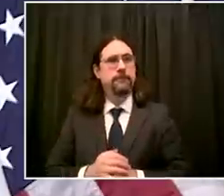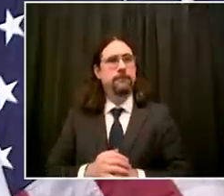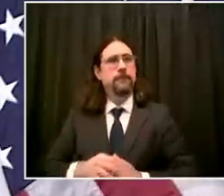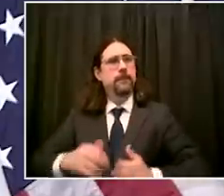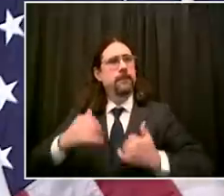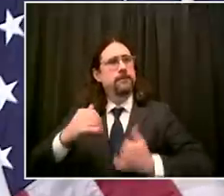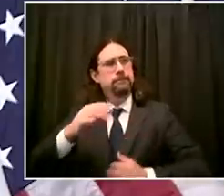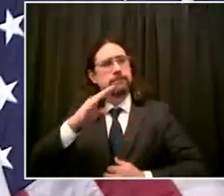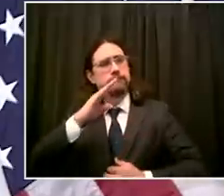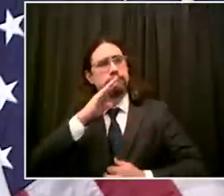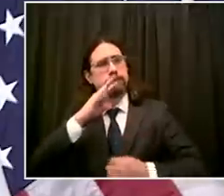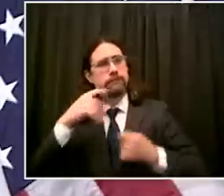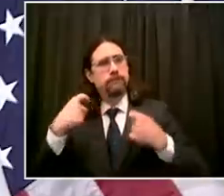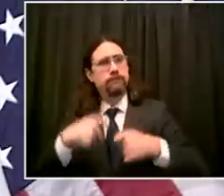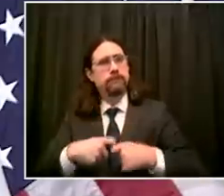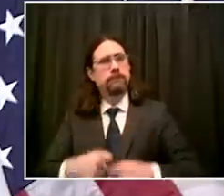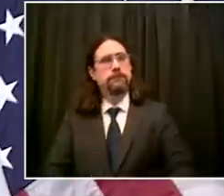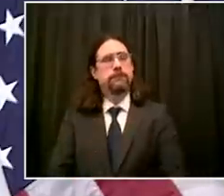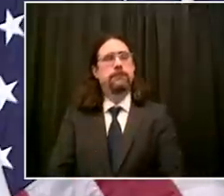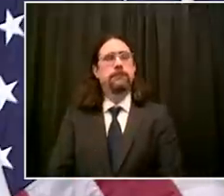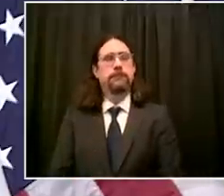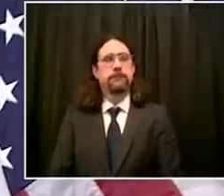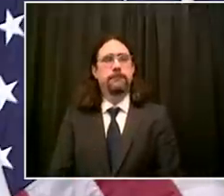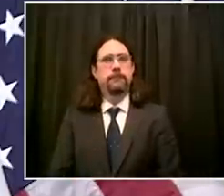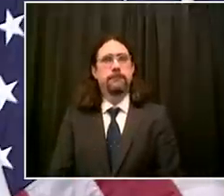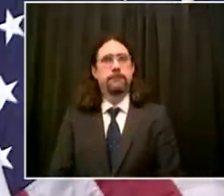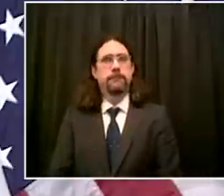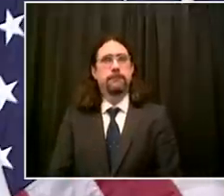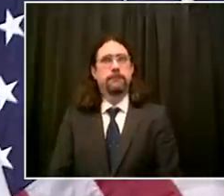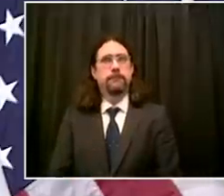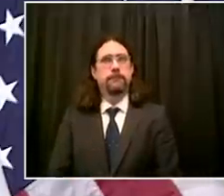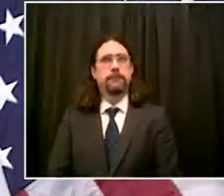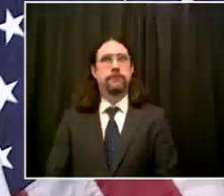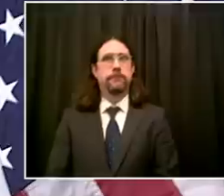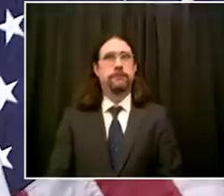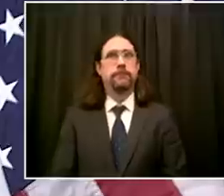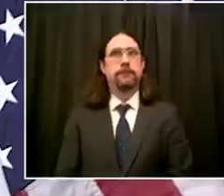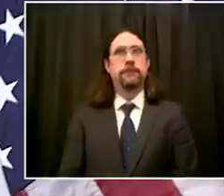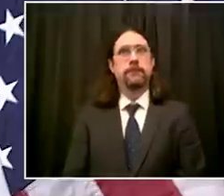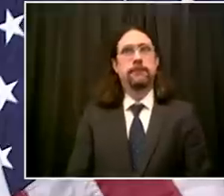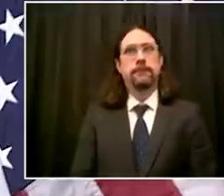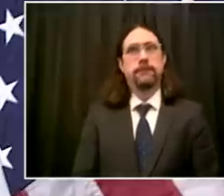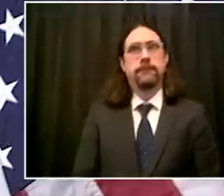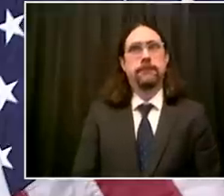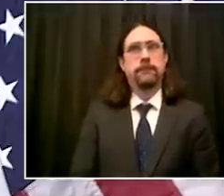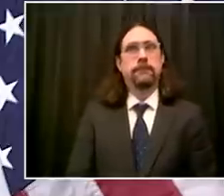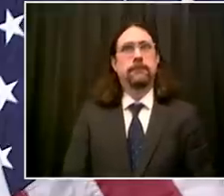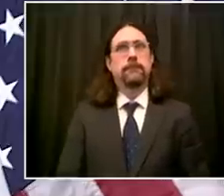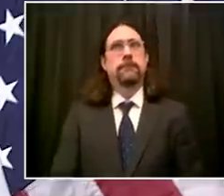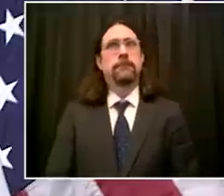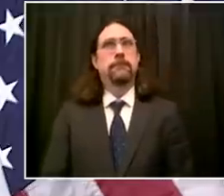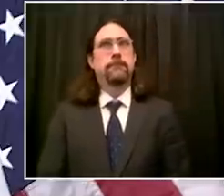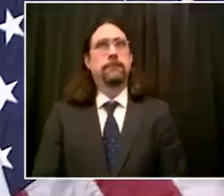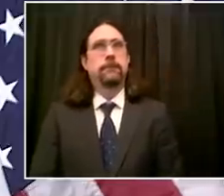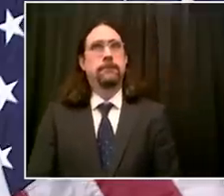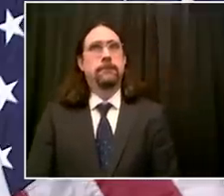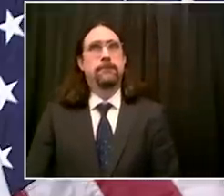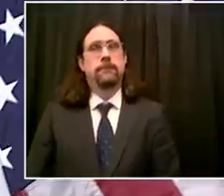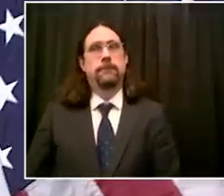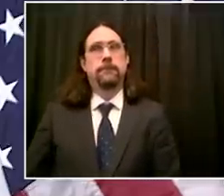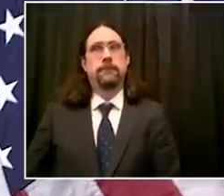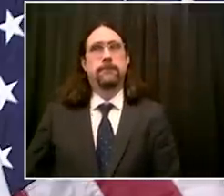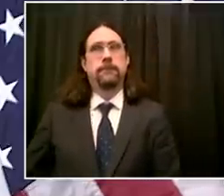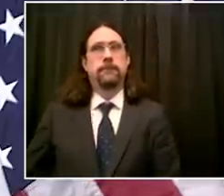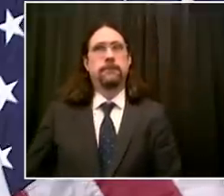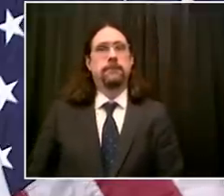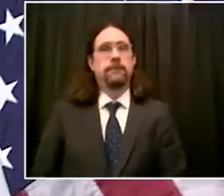es la primera de su tipo y los neoyorquinos deben sentir orgullo por lo